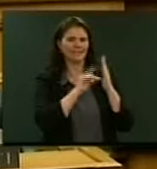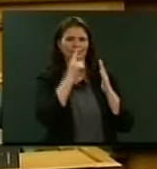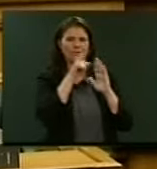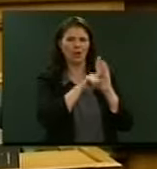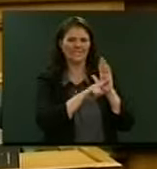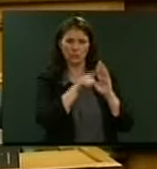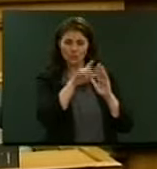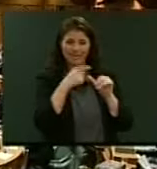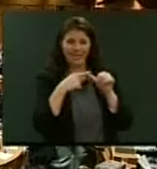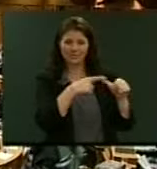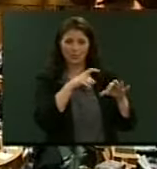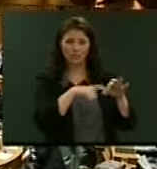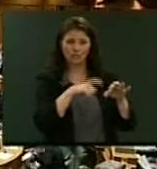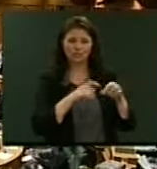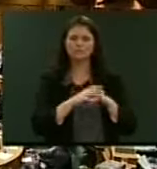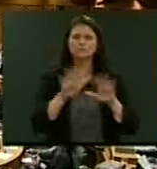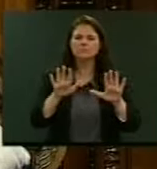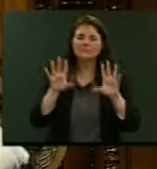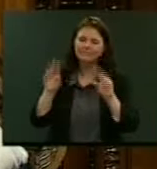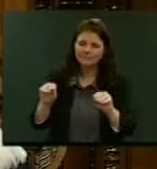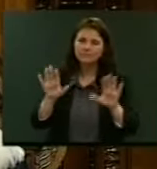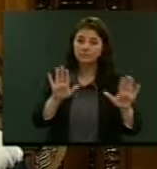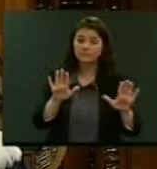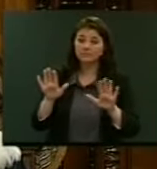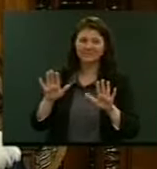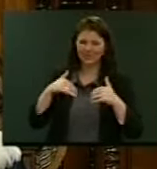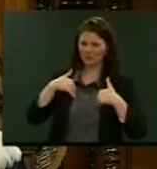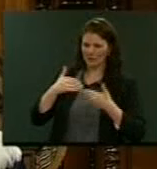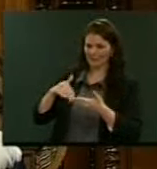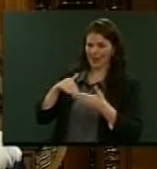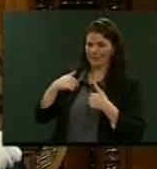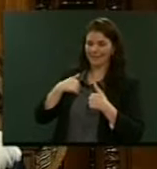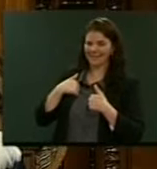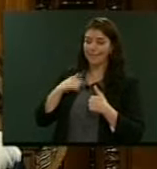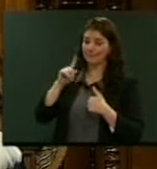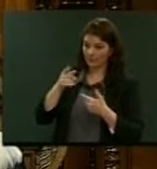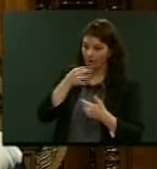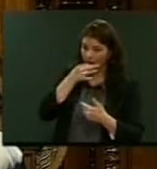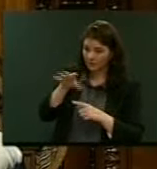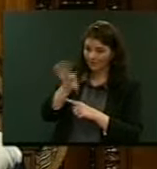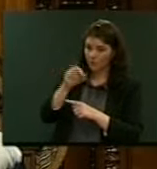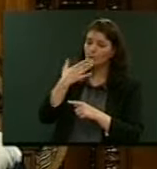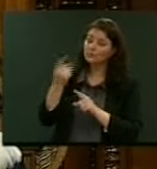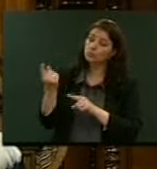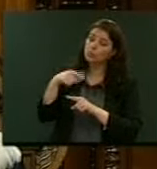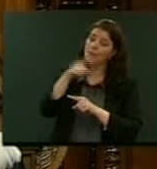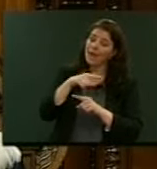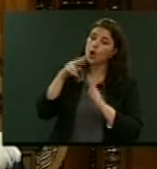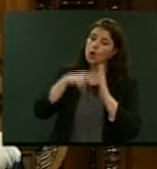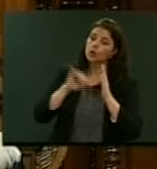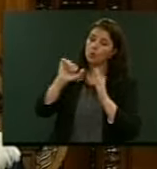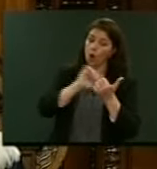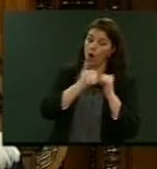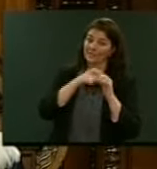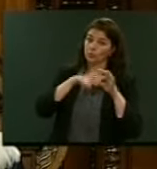answer the question. Order, order, order, order. I don't need assistance, but I invite the Member to go back and look at her colleague's